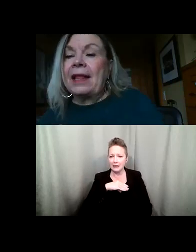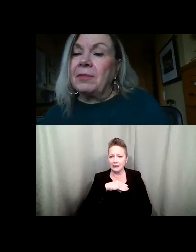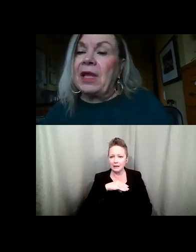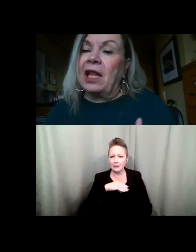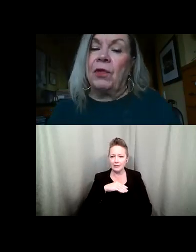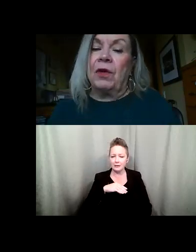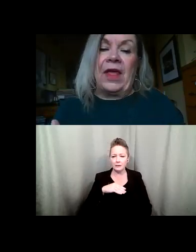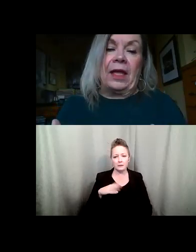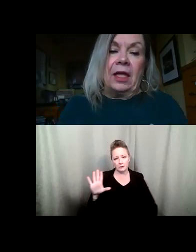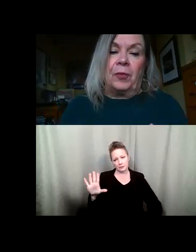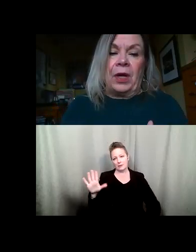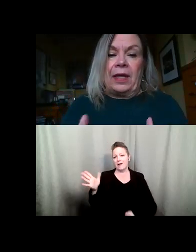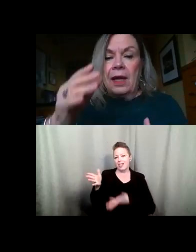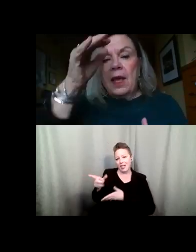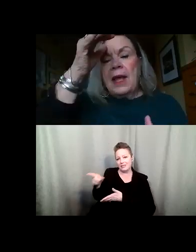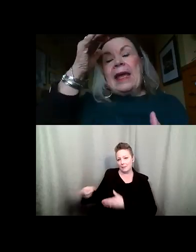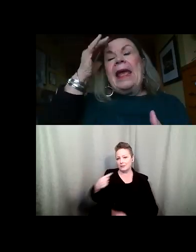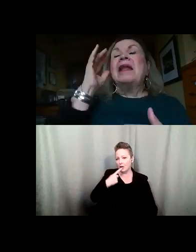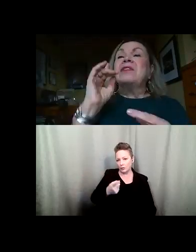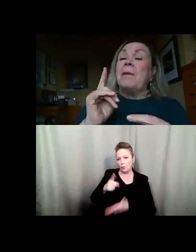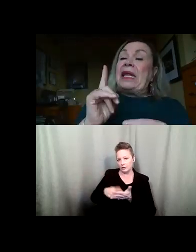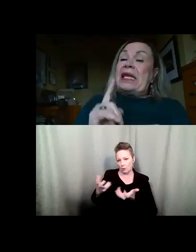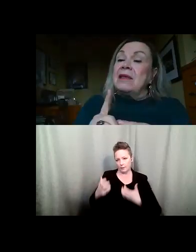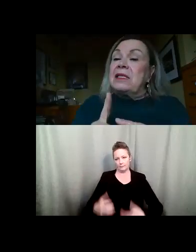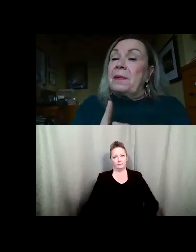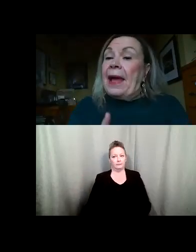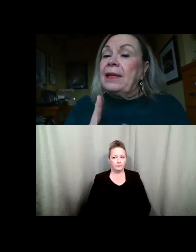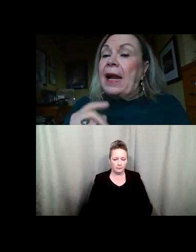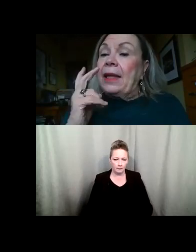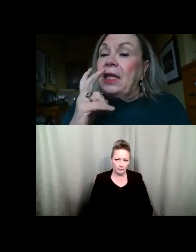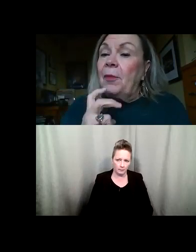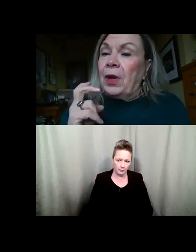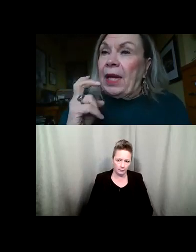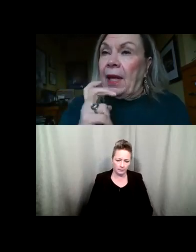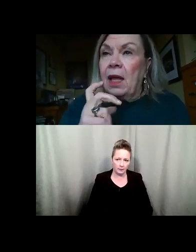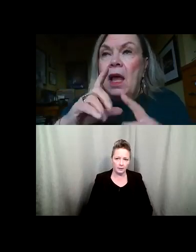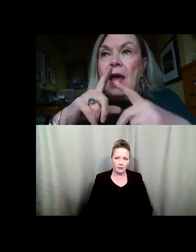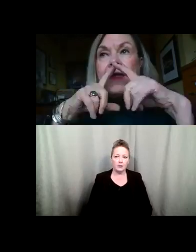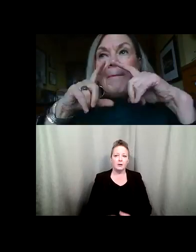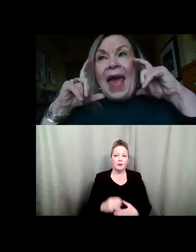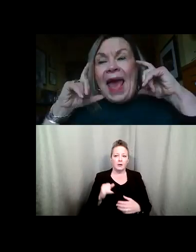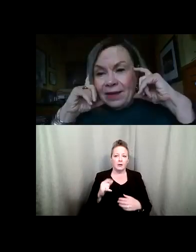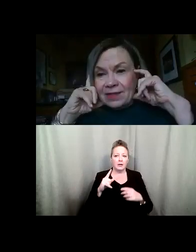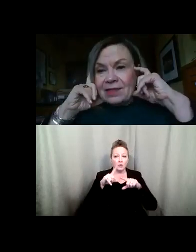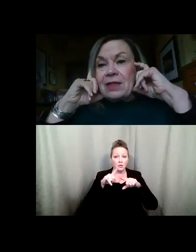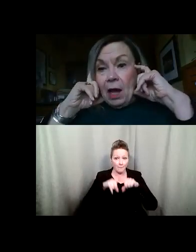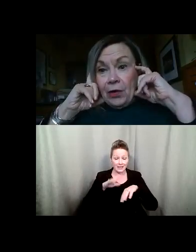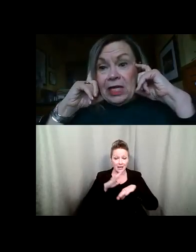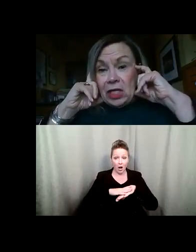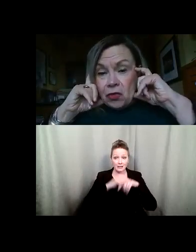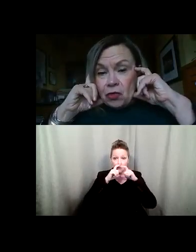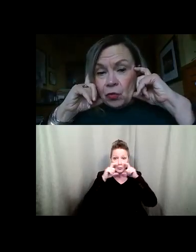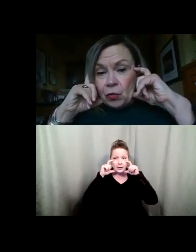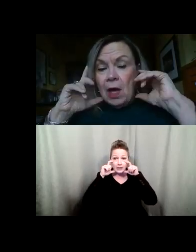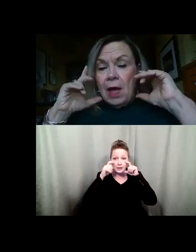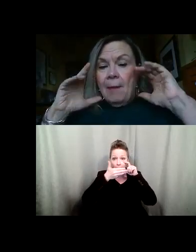Let them tell you what they can lip read. Can I stop it here? And then I'm lip reading. The masks are